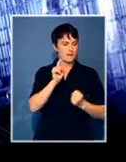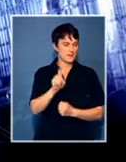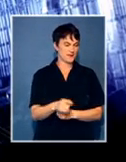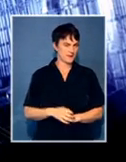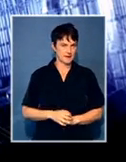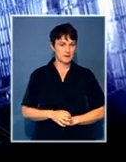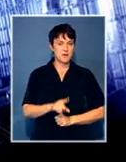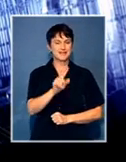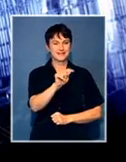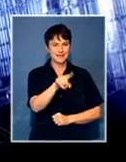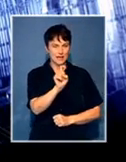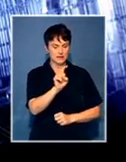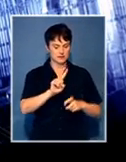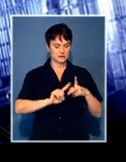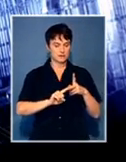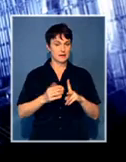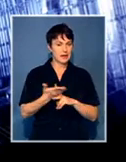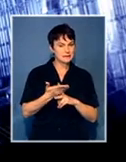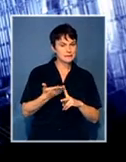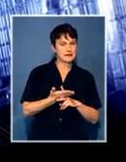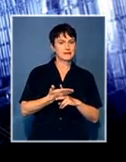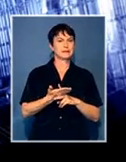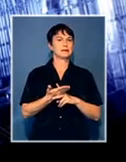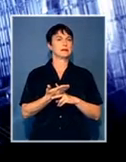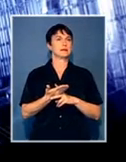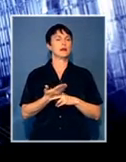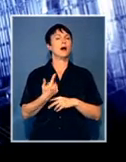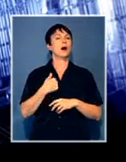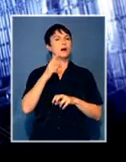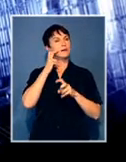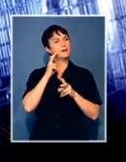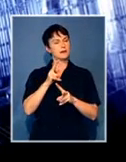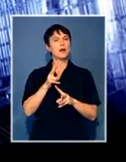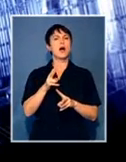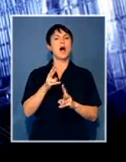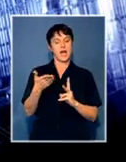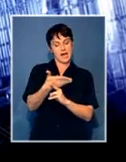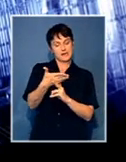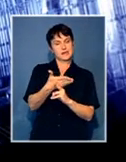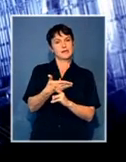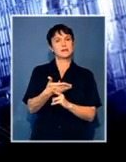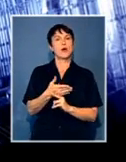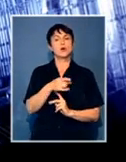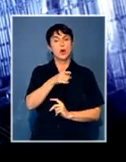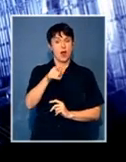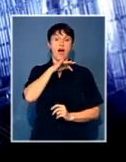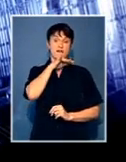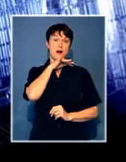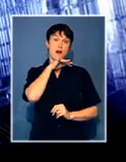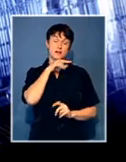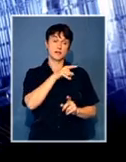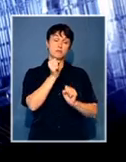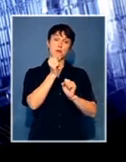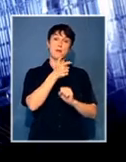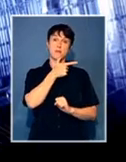for Potterstrom and in terms of its access, all we need to look at is how do we promote access to the non-African students. And